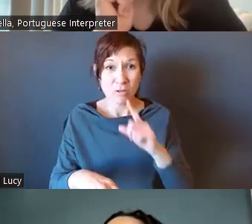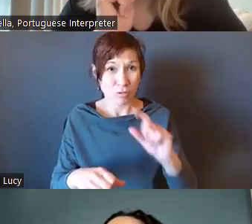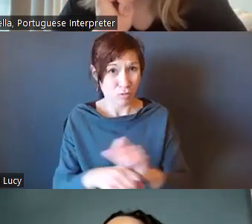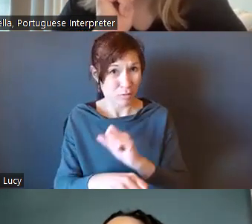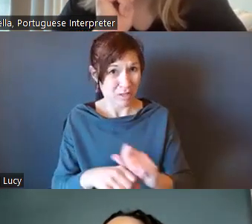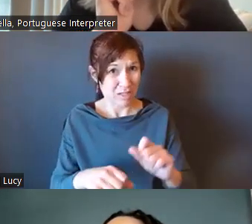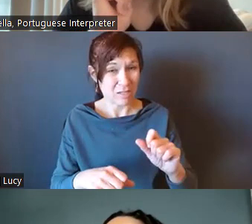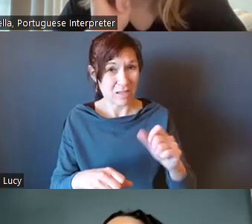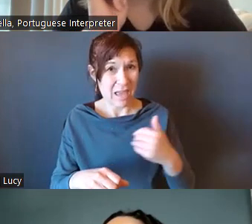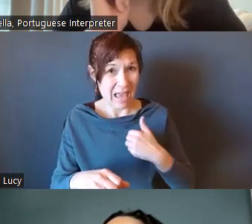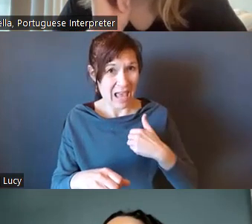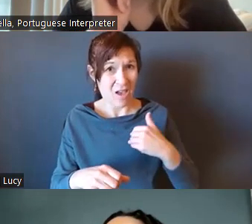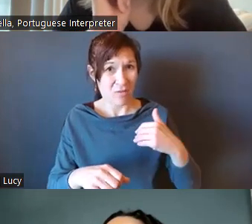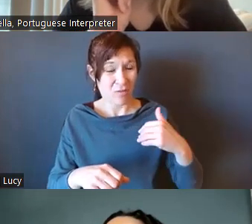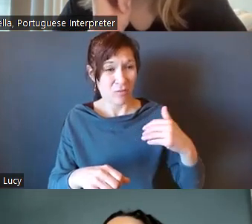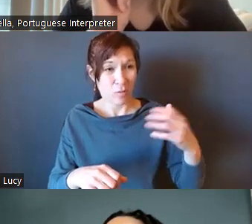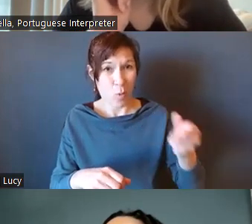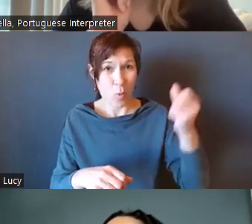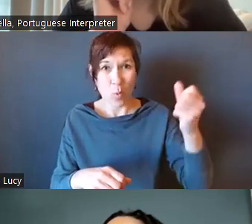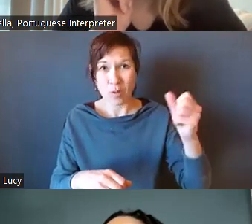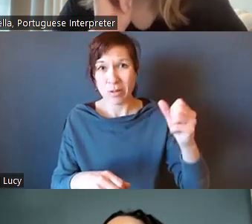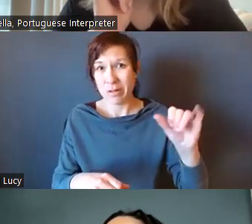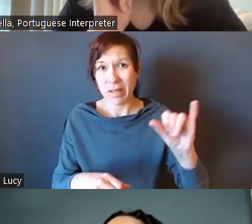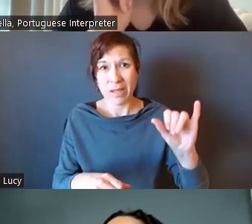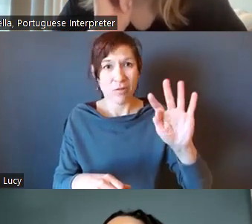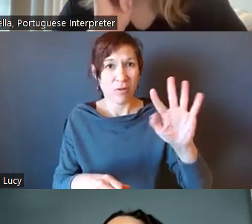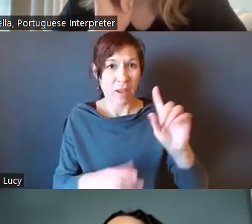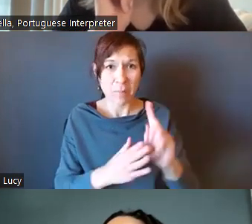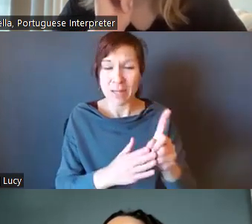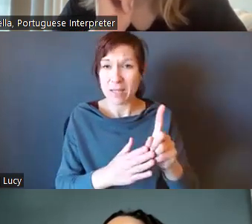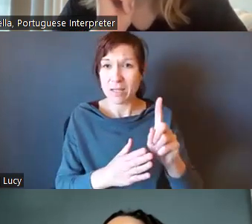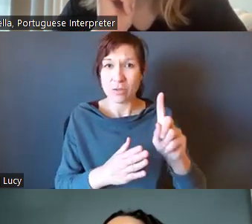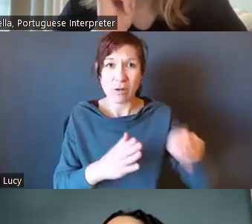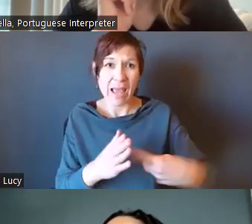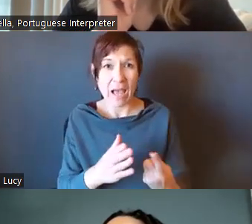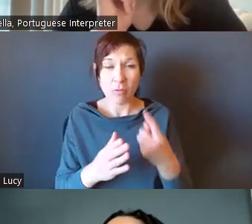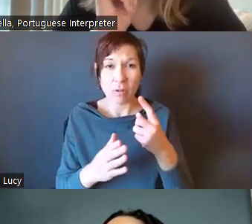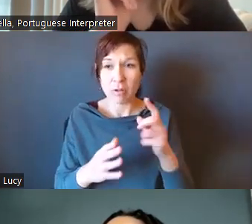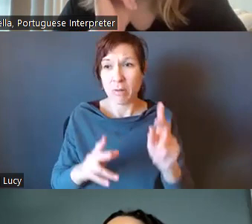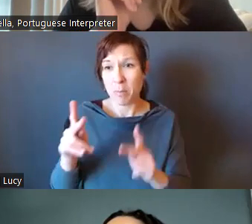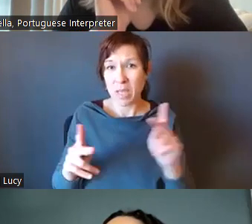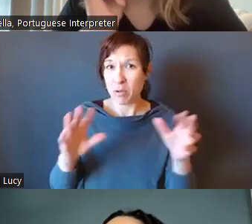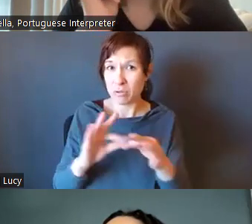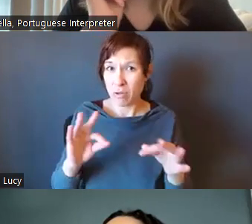do that, to just hold say 45 minutes or even an hour of hearing from the public?